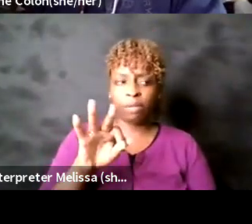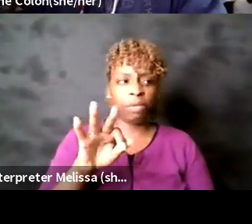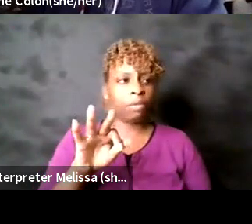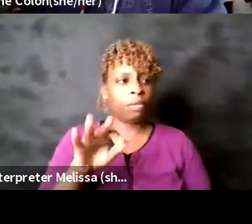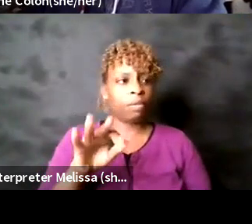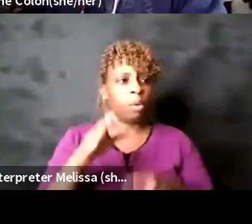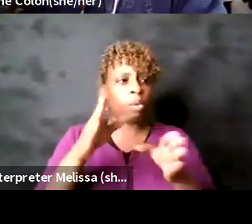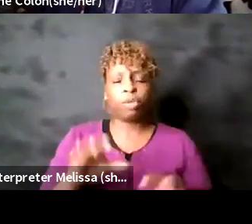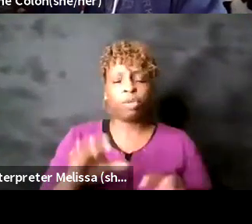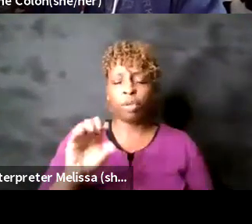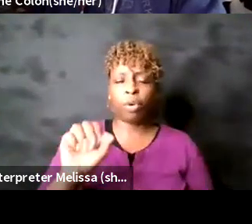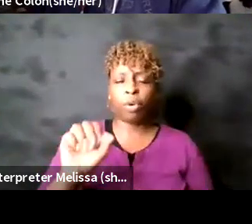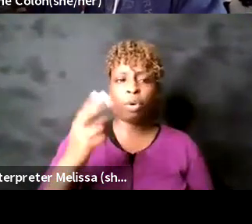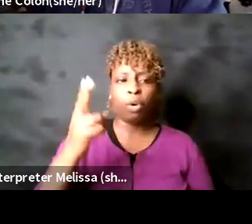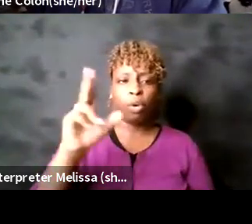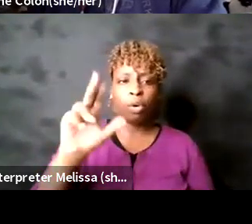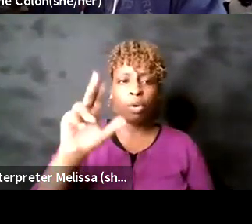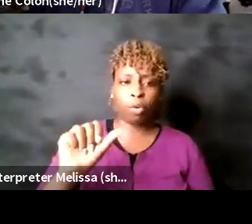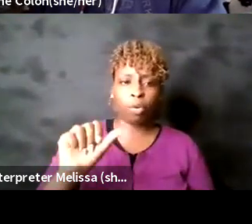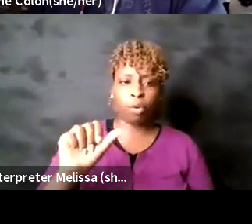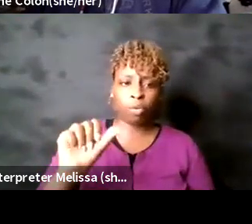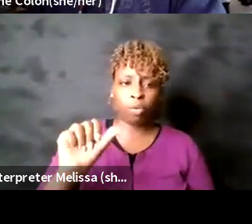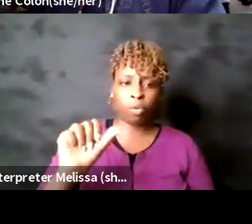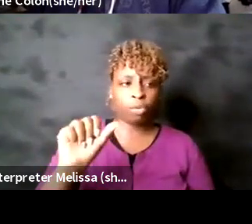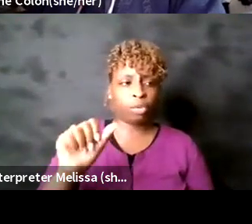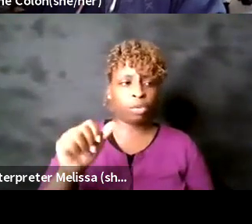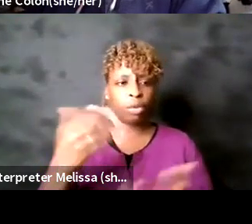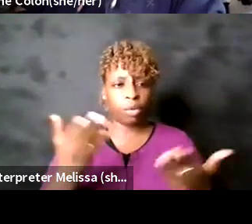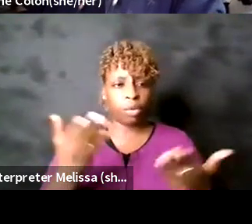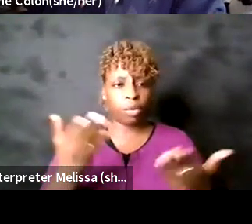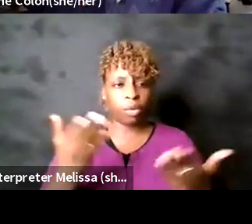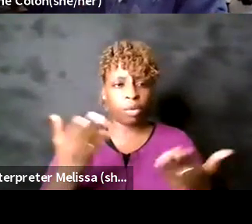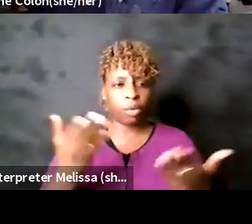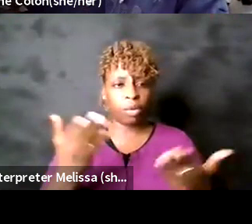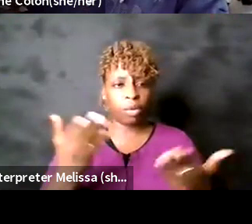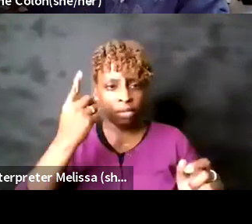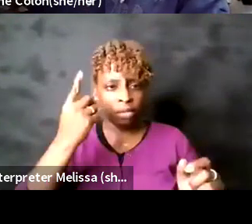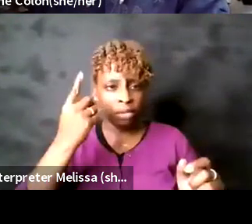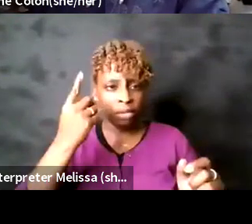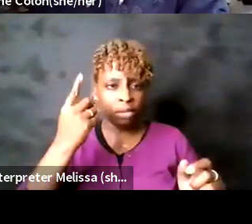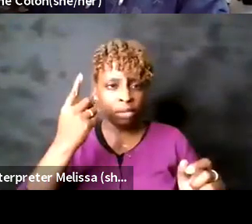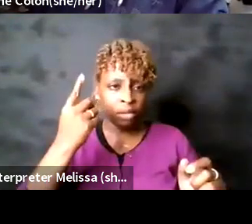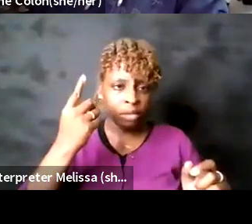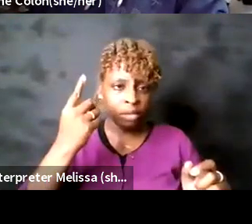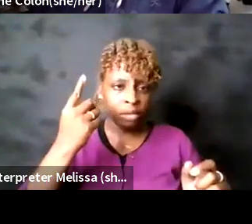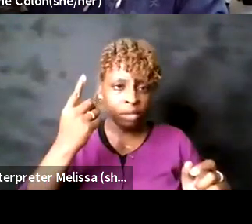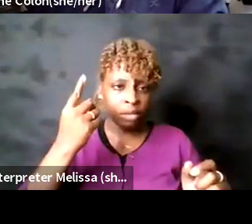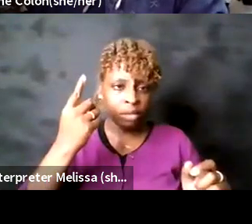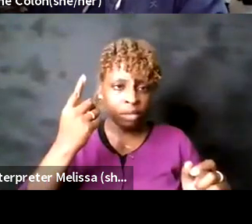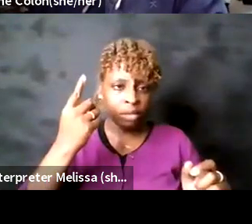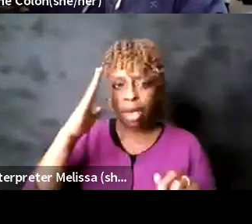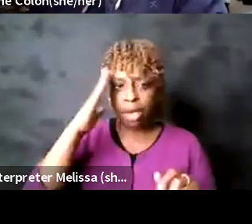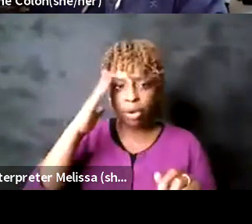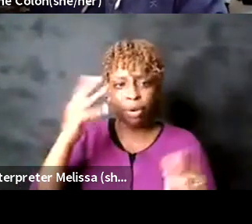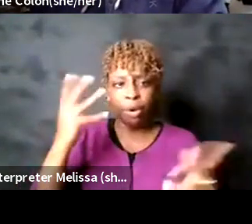in this culture of urgency we're willing to ignore we're willing to ignore the individual's rights as well